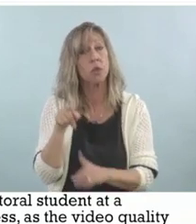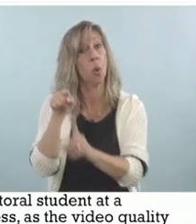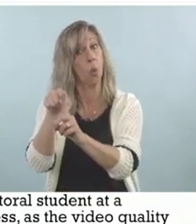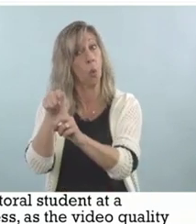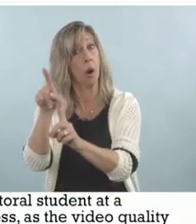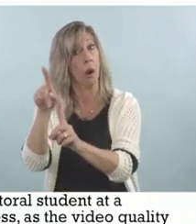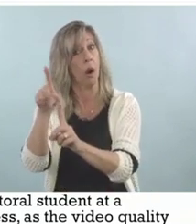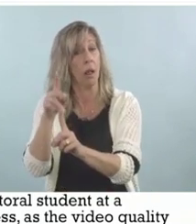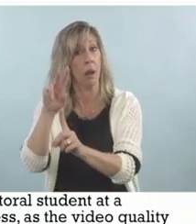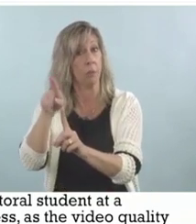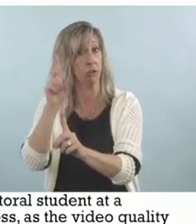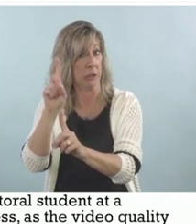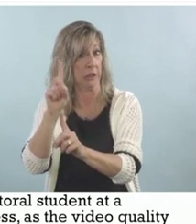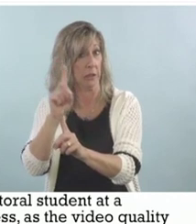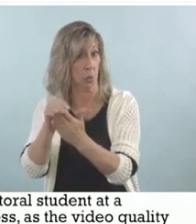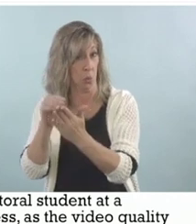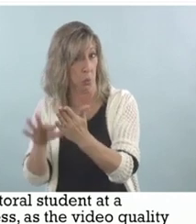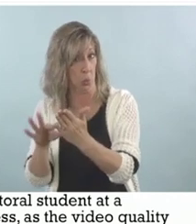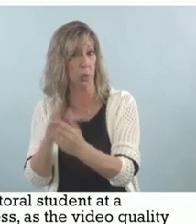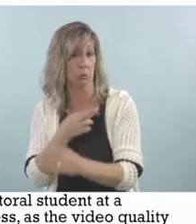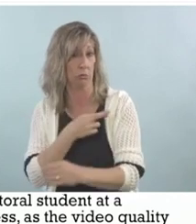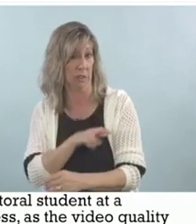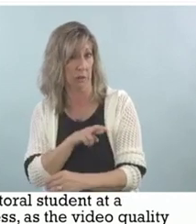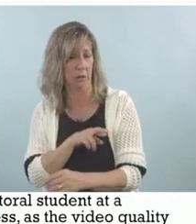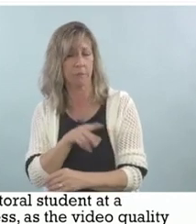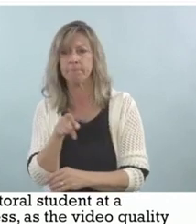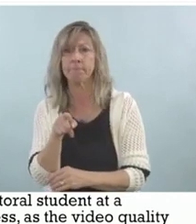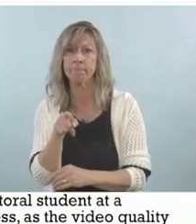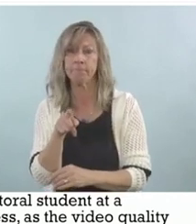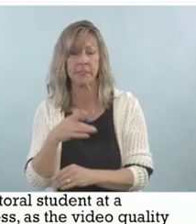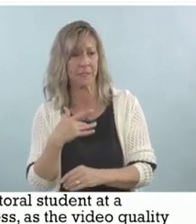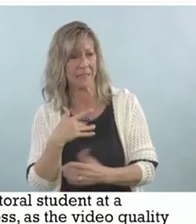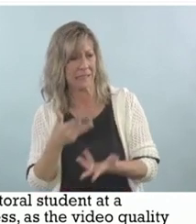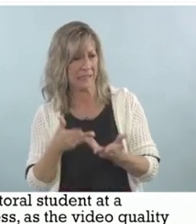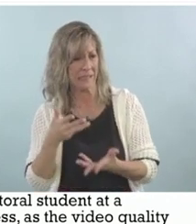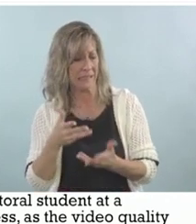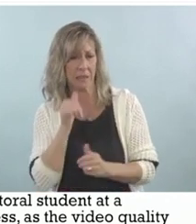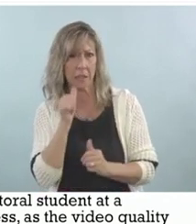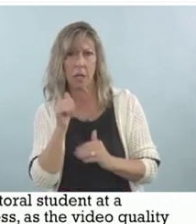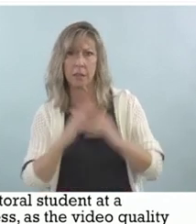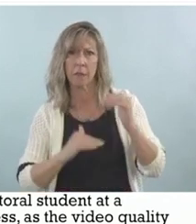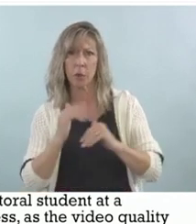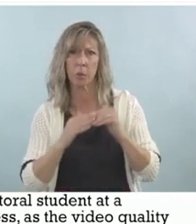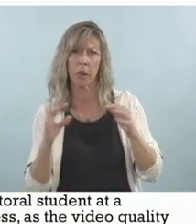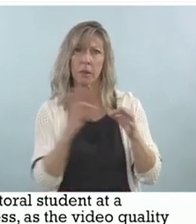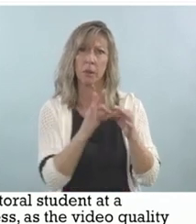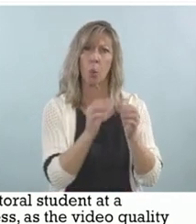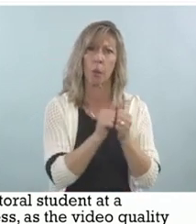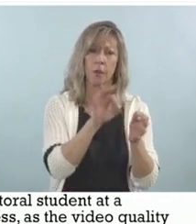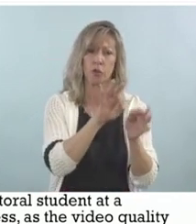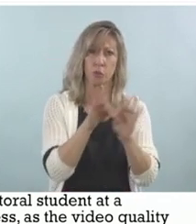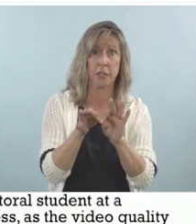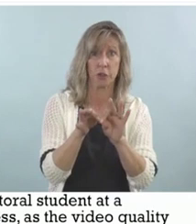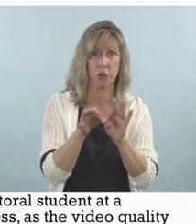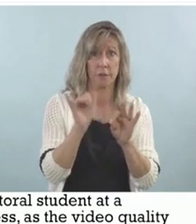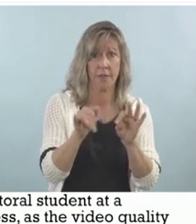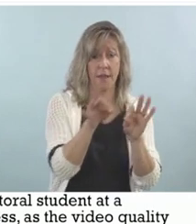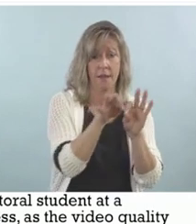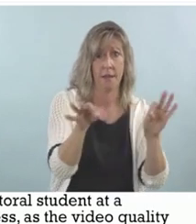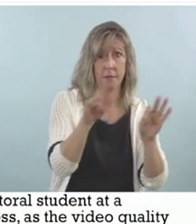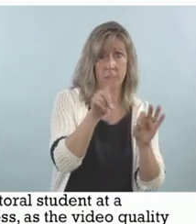was uncomfortable with that interpretation and did not